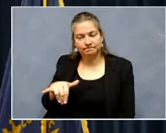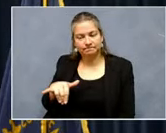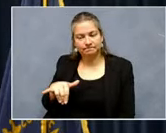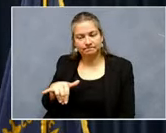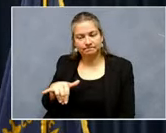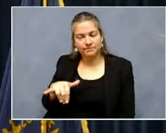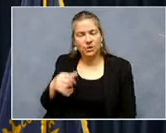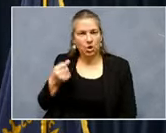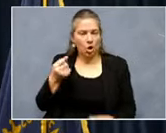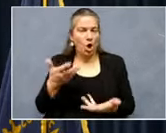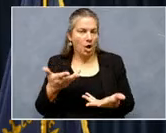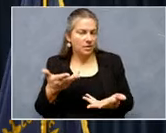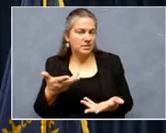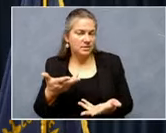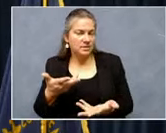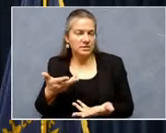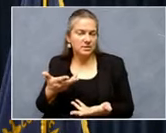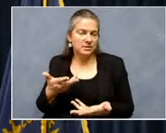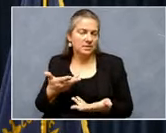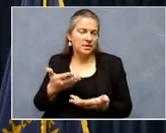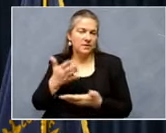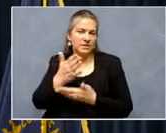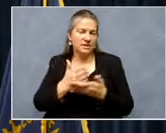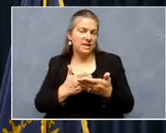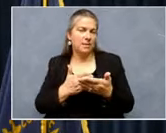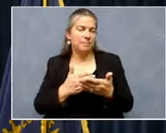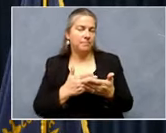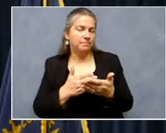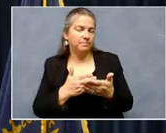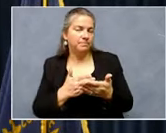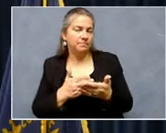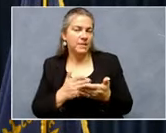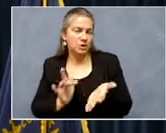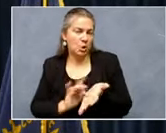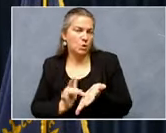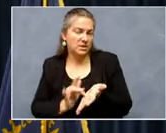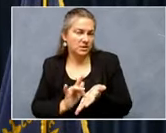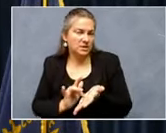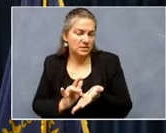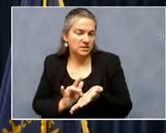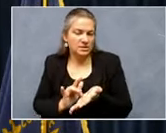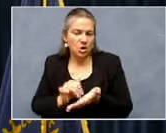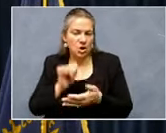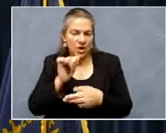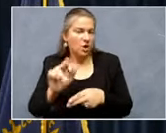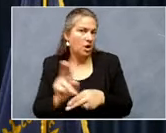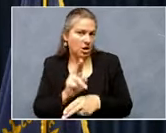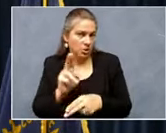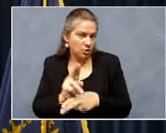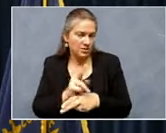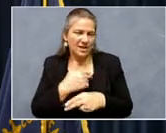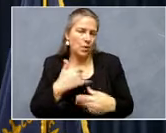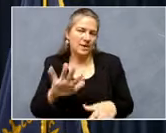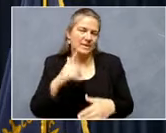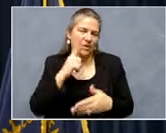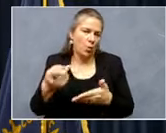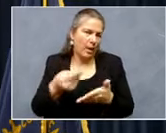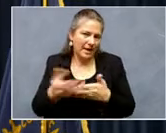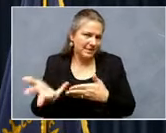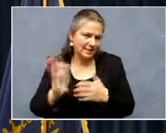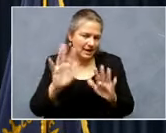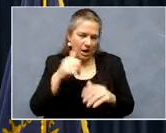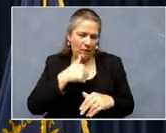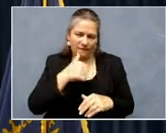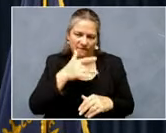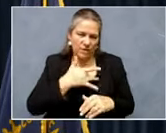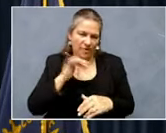cause of, of certain doses, uh, that are unused. I don't want to say they're wasted because I don't believe that's the